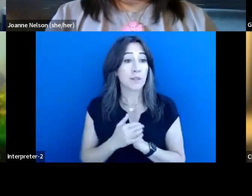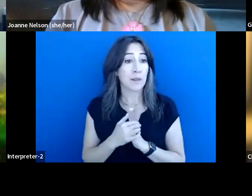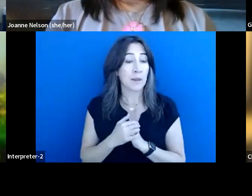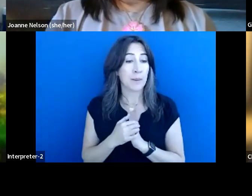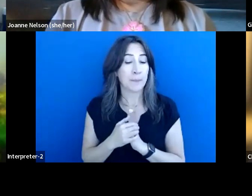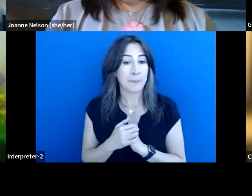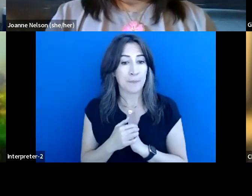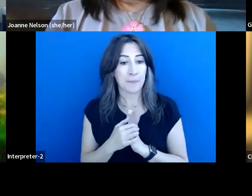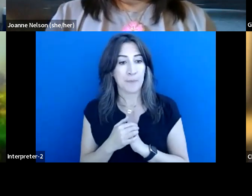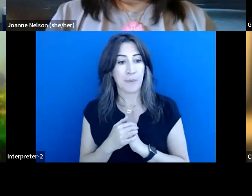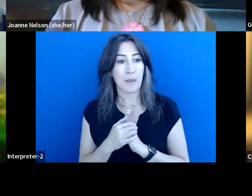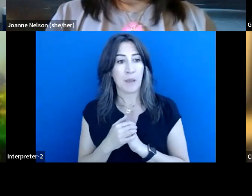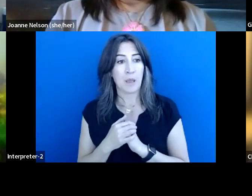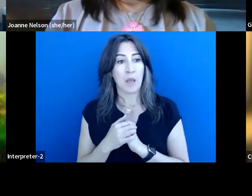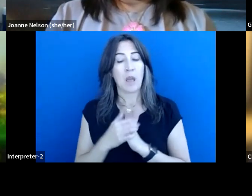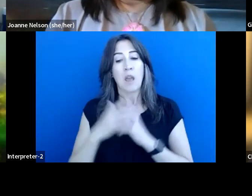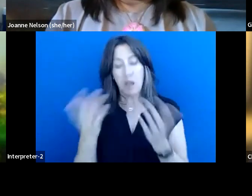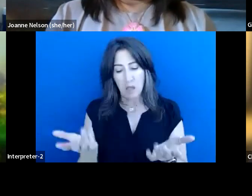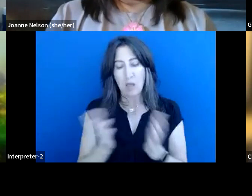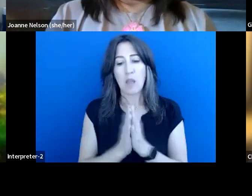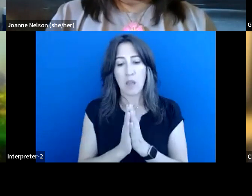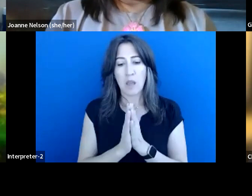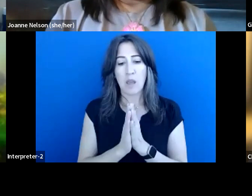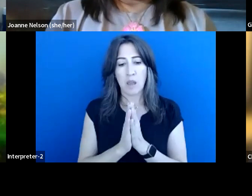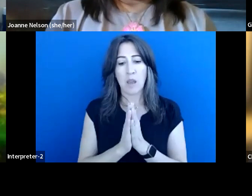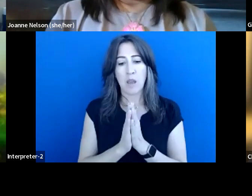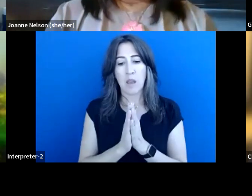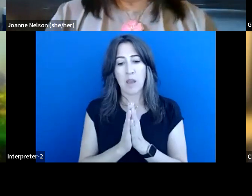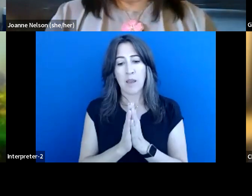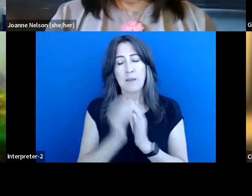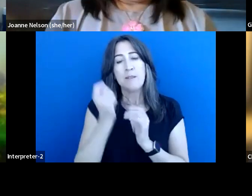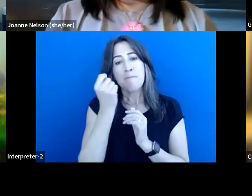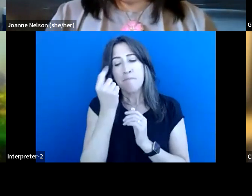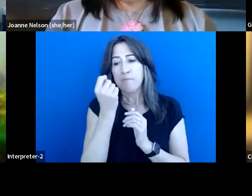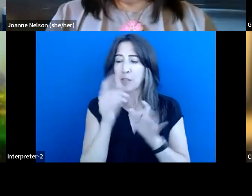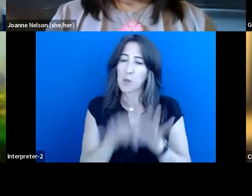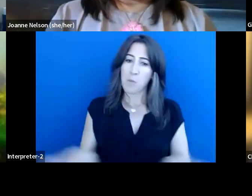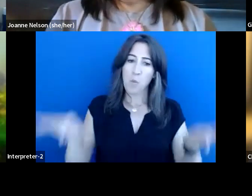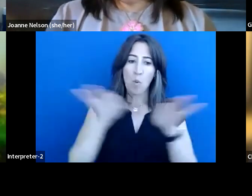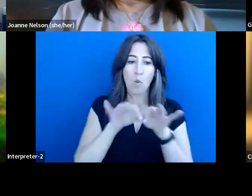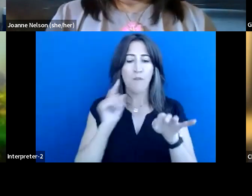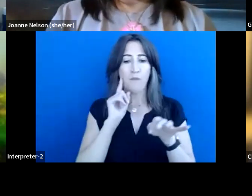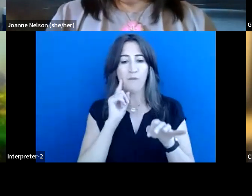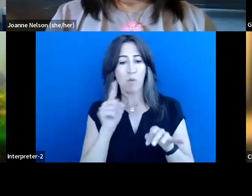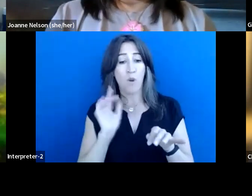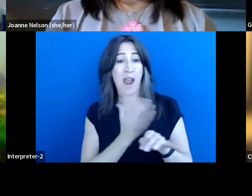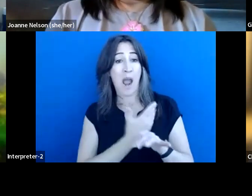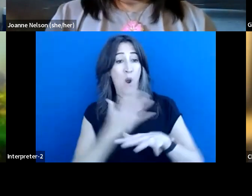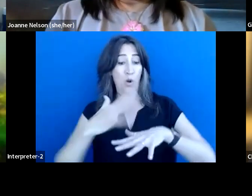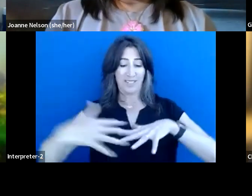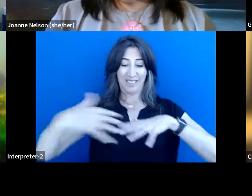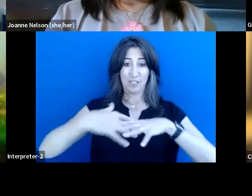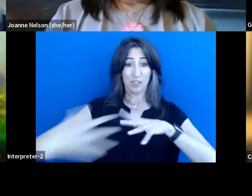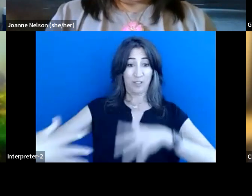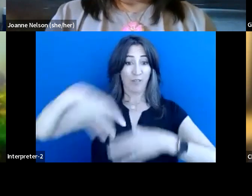Yeah, I think normalizing our involvement is going to be, play a big role. Um, what is,